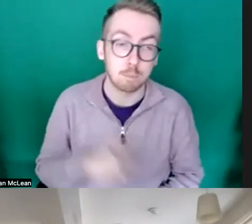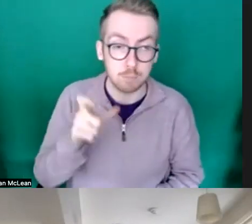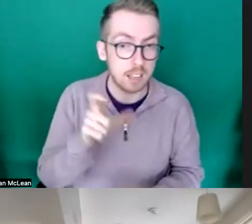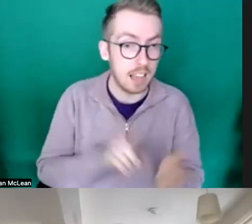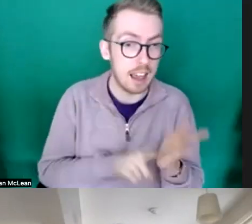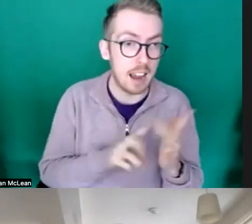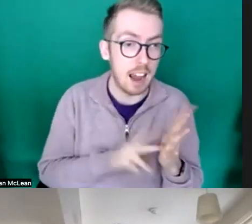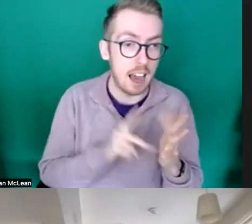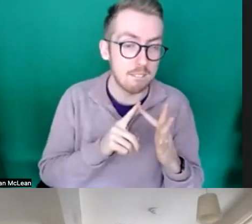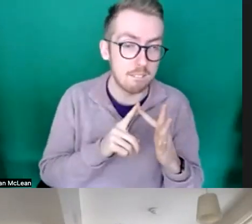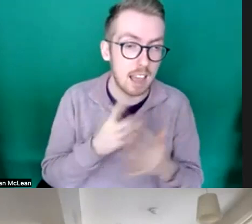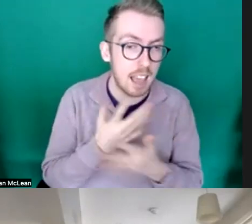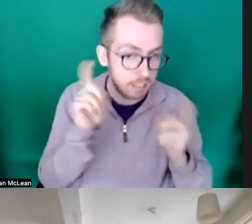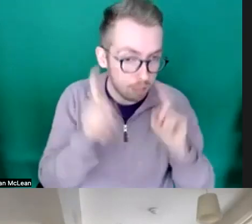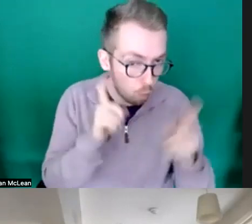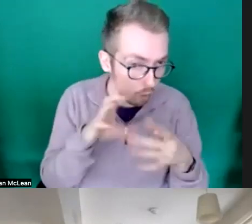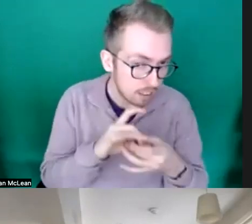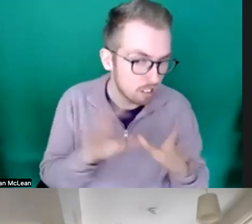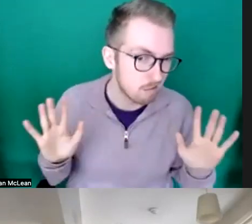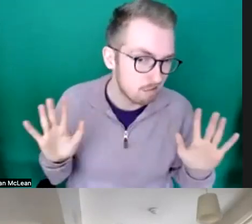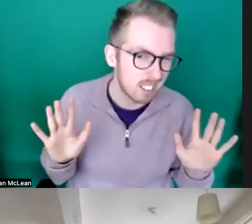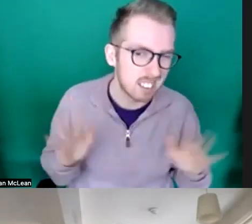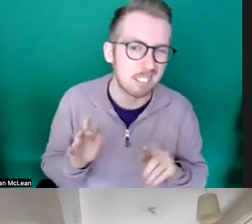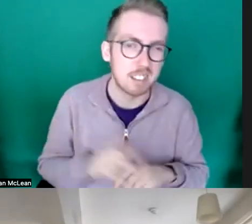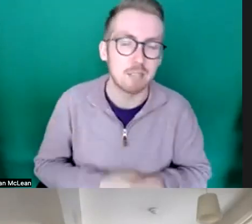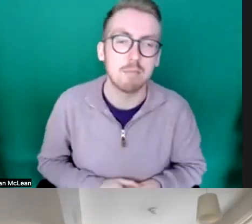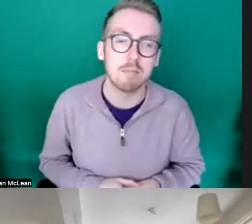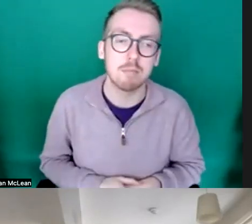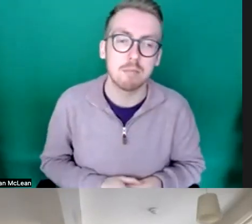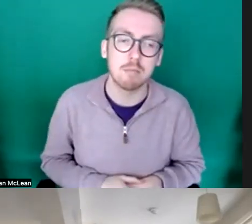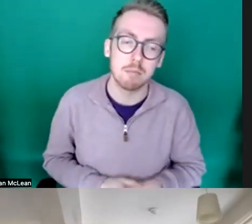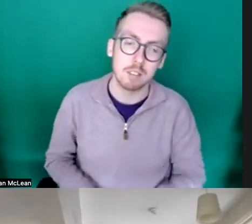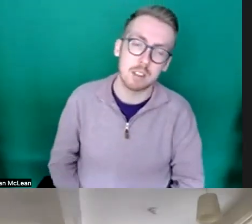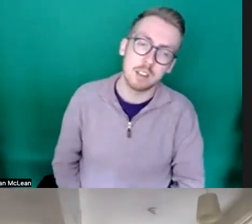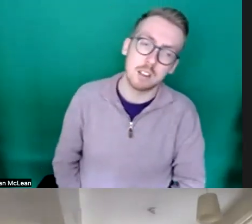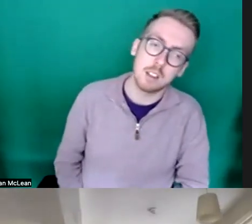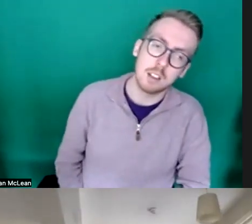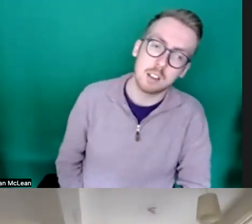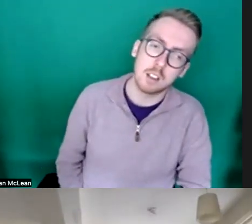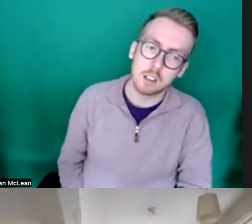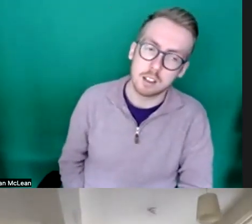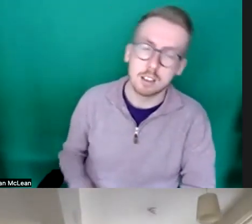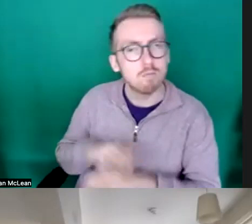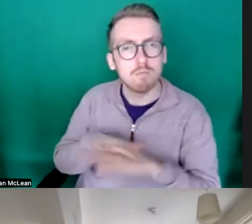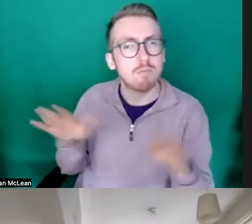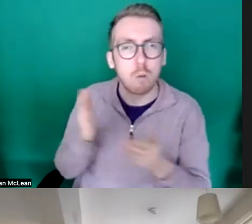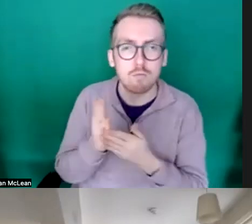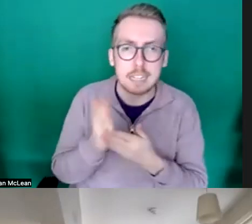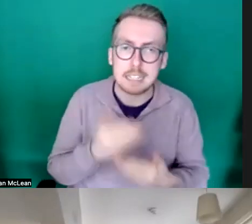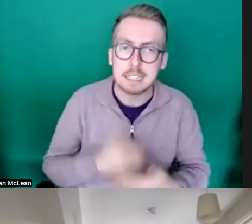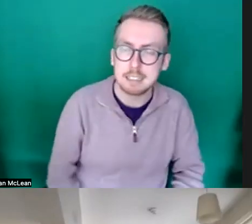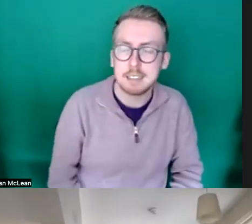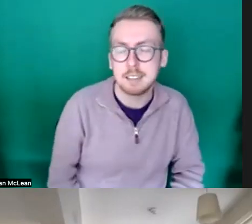kind of thoughts there around uh those matters of those aspects of the process not really it's